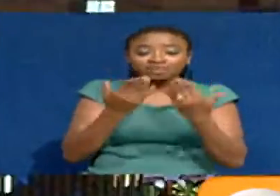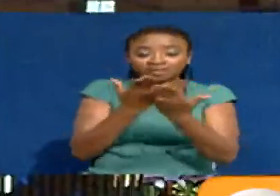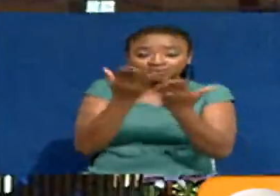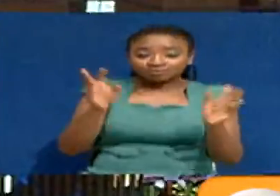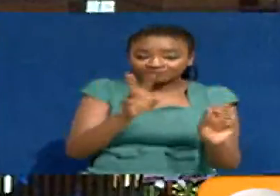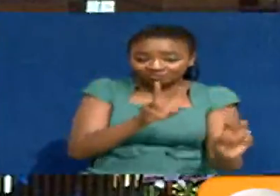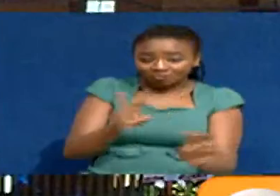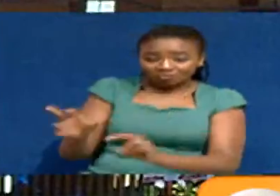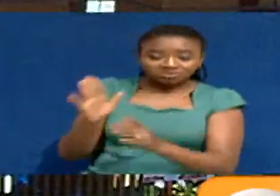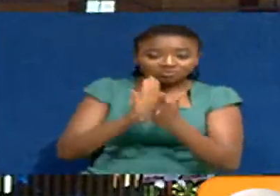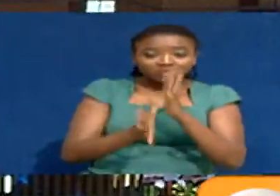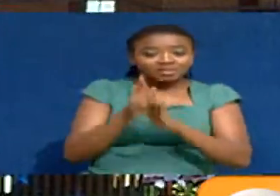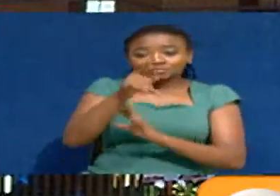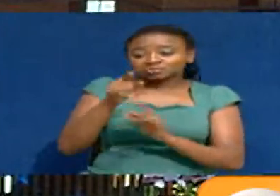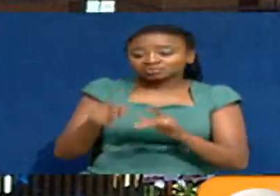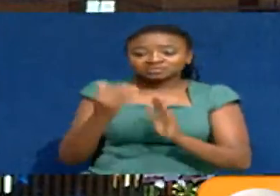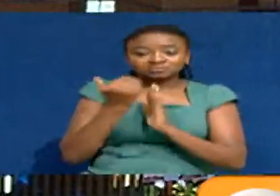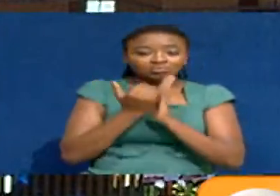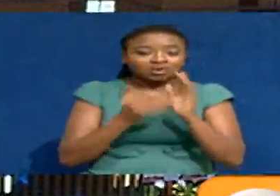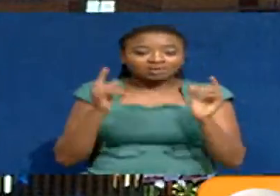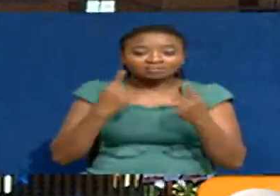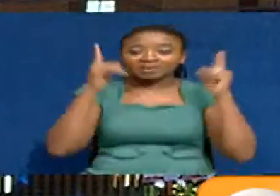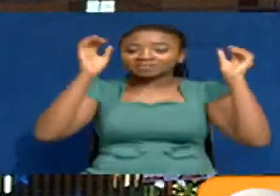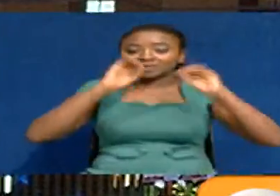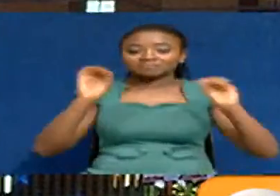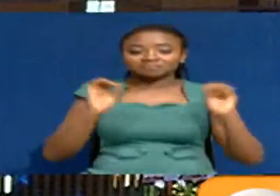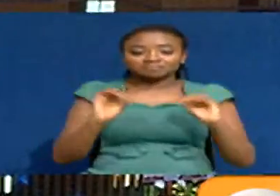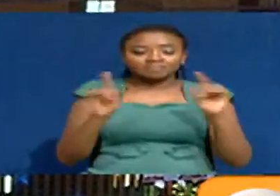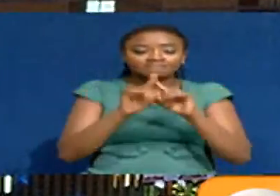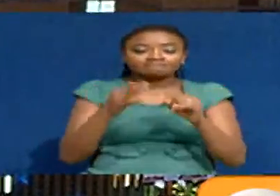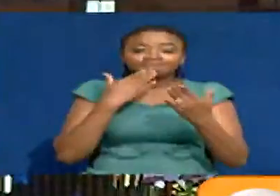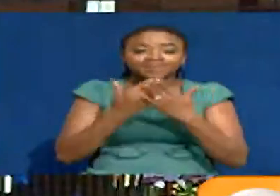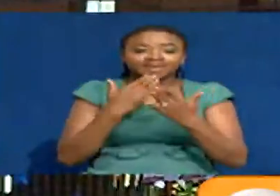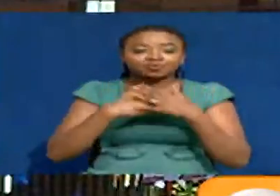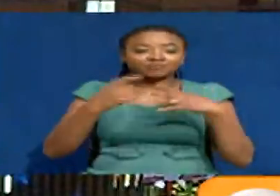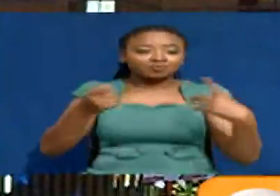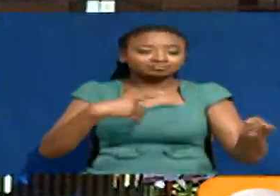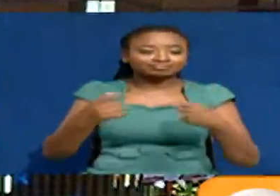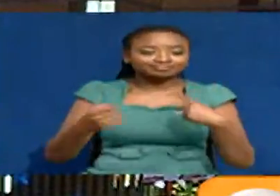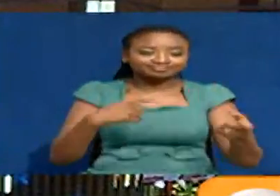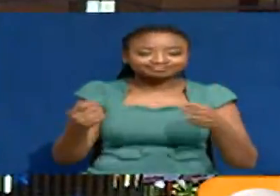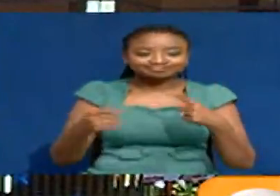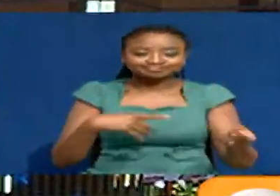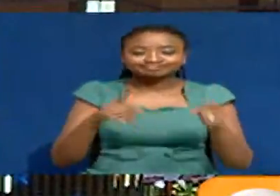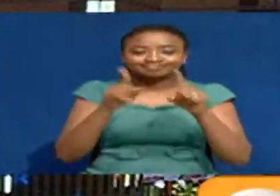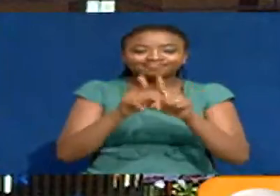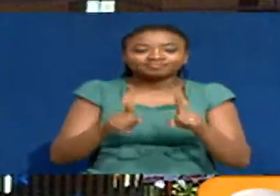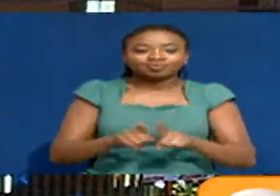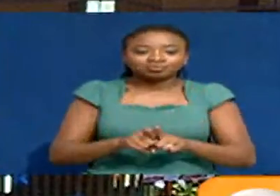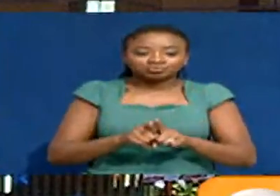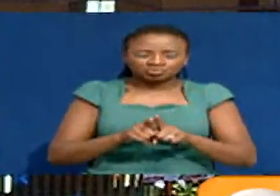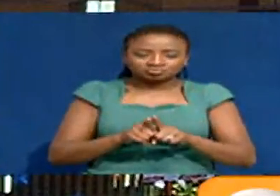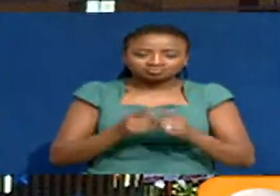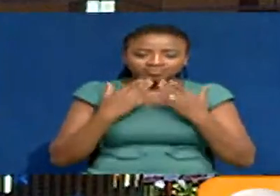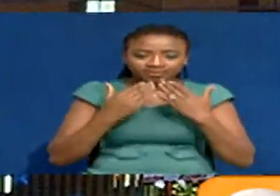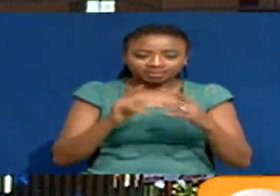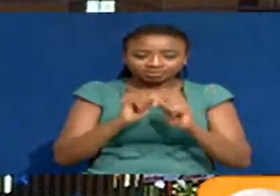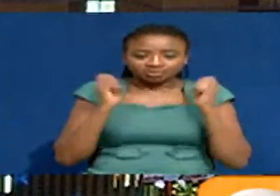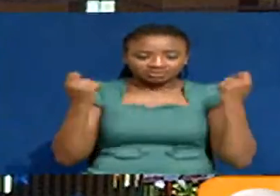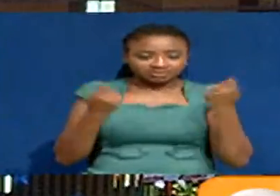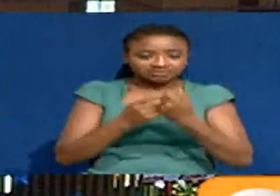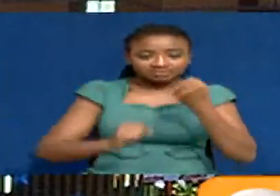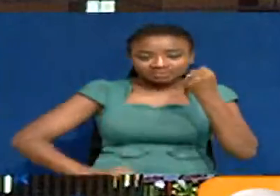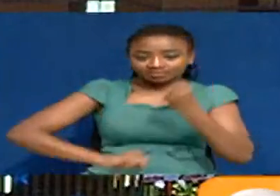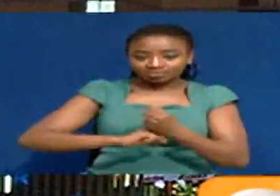viewers. Without you, this show would not have been possible. Thank you for tuning in and sending your feedback. And, of course, on behalf of the whole team that's made this broadcast